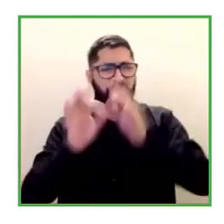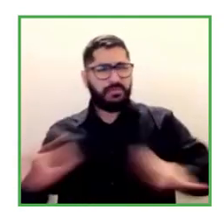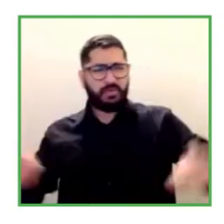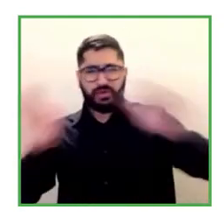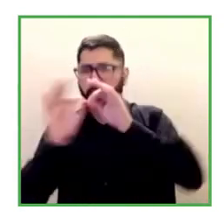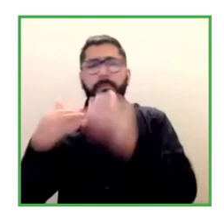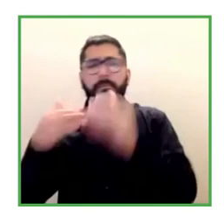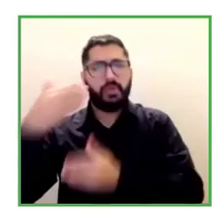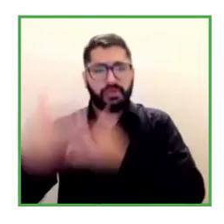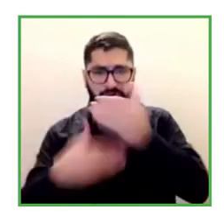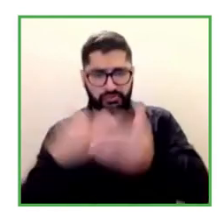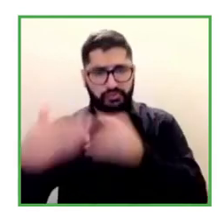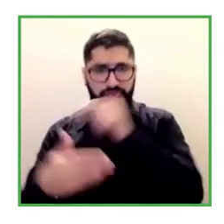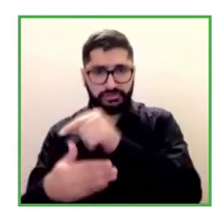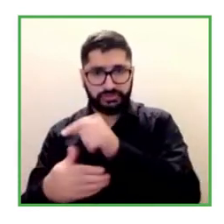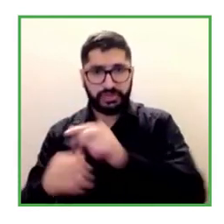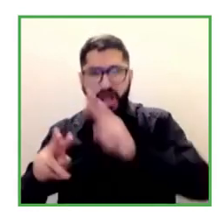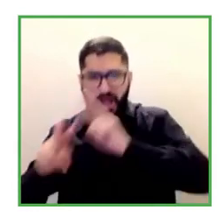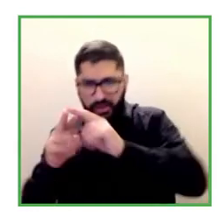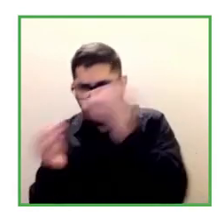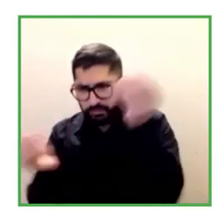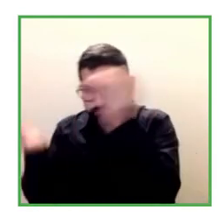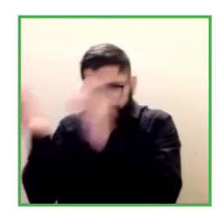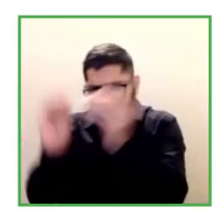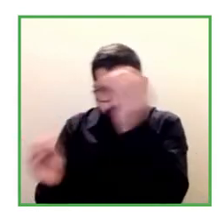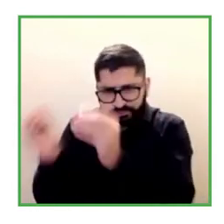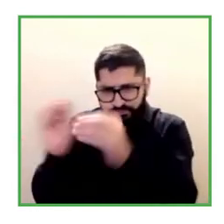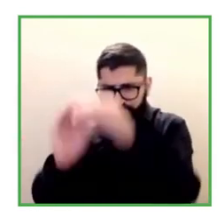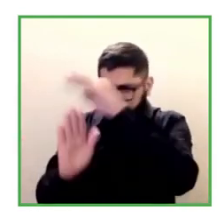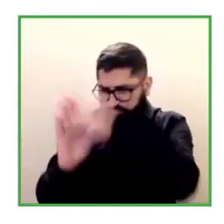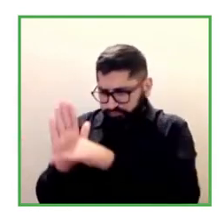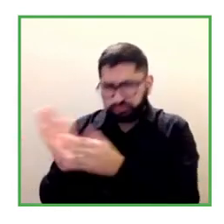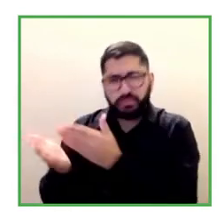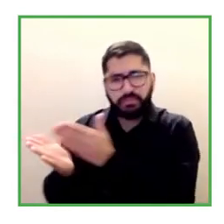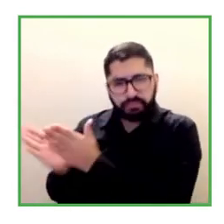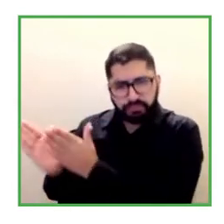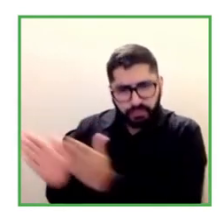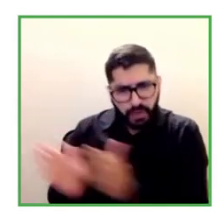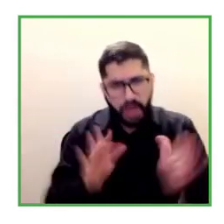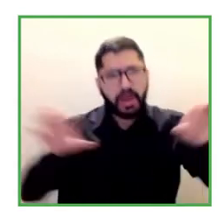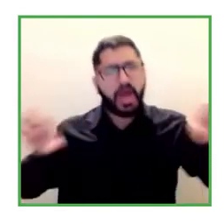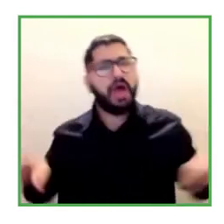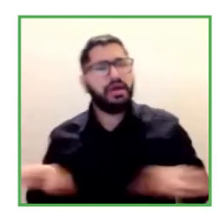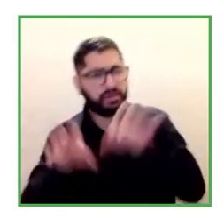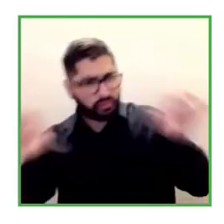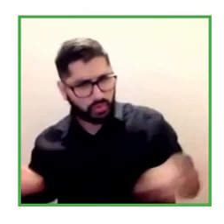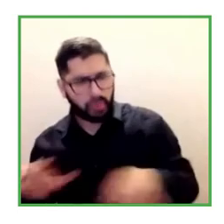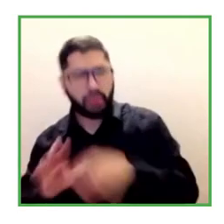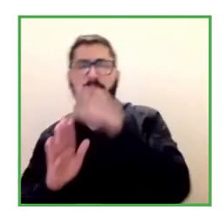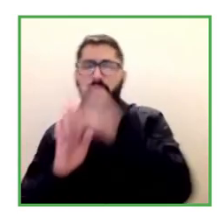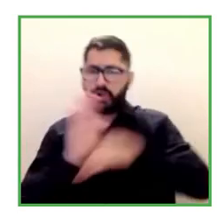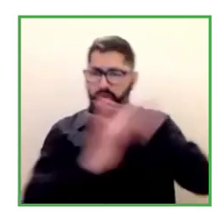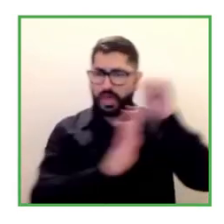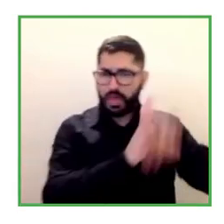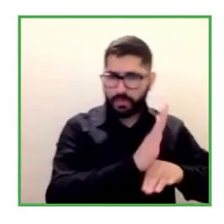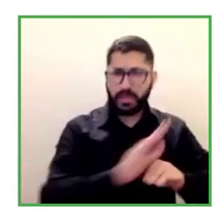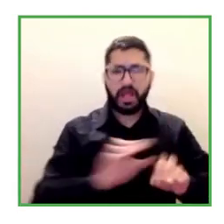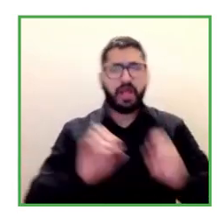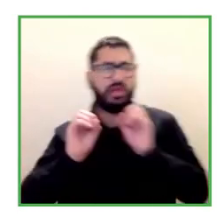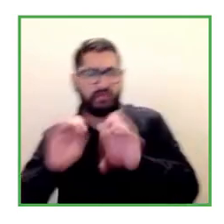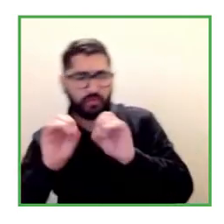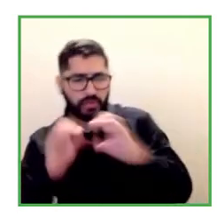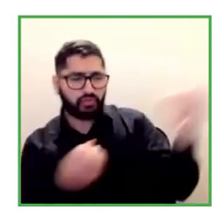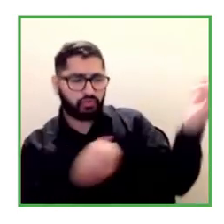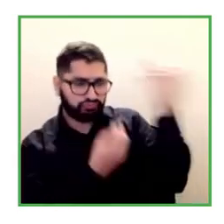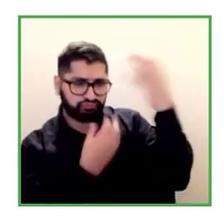process with which design the programs themselves all the training programs